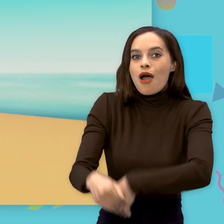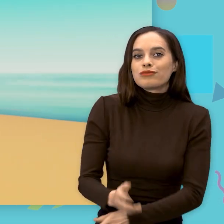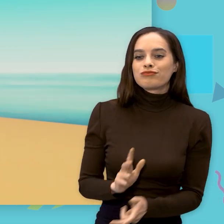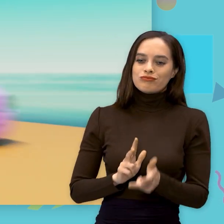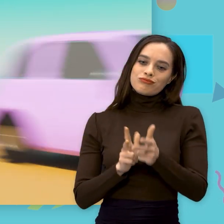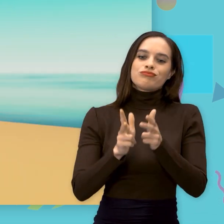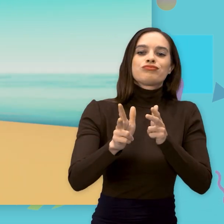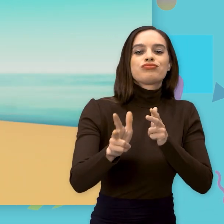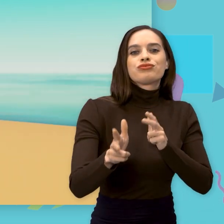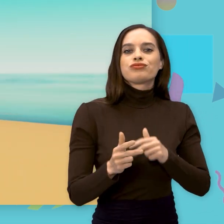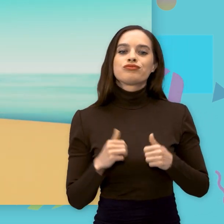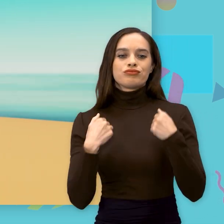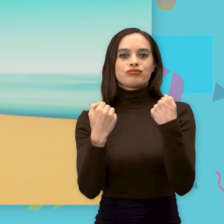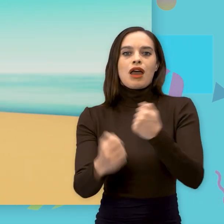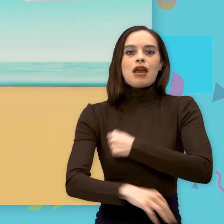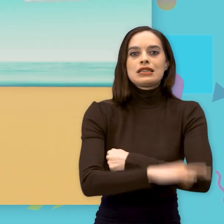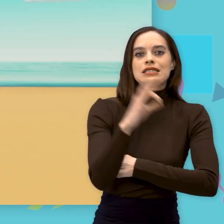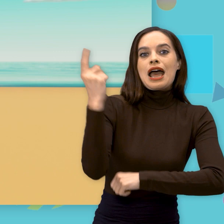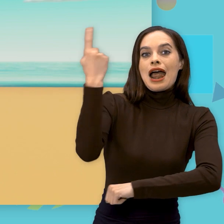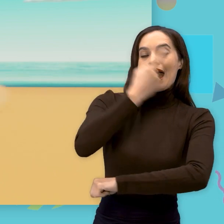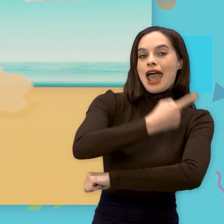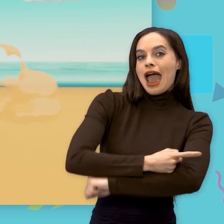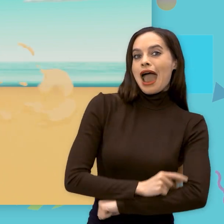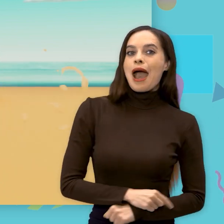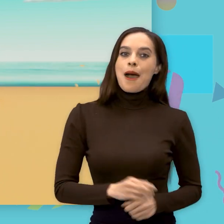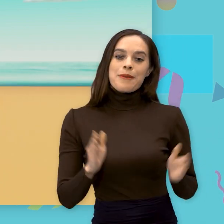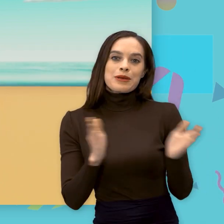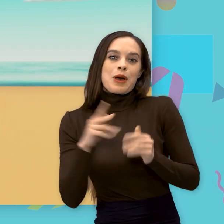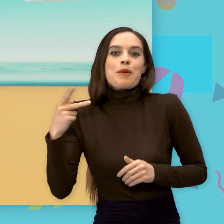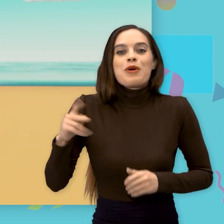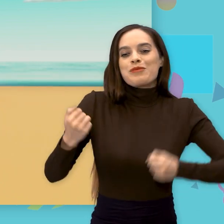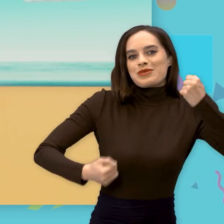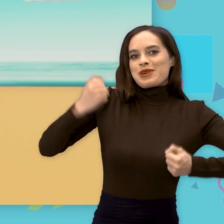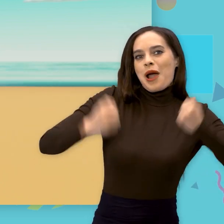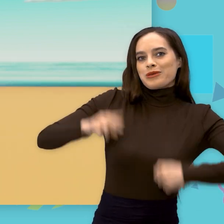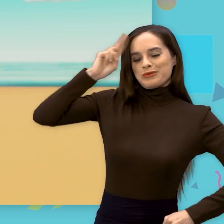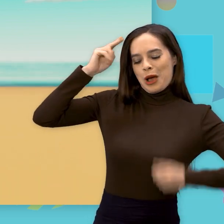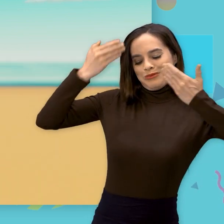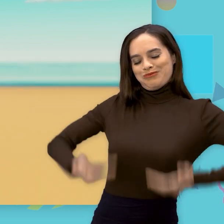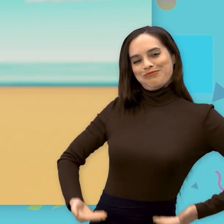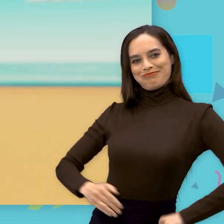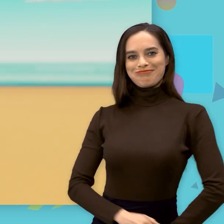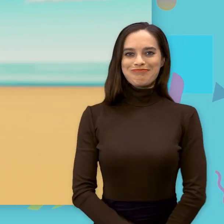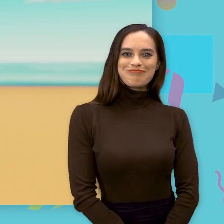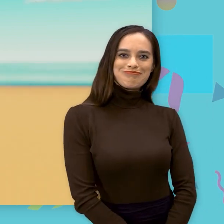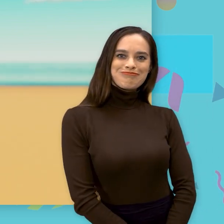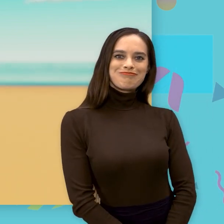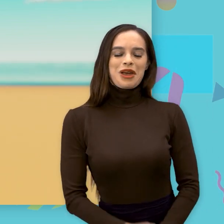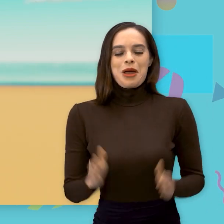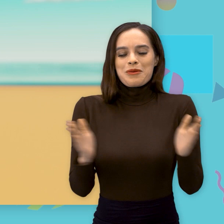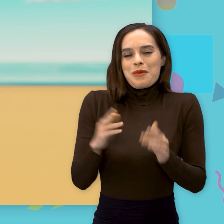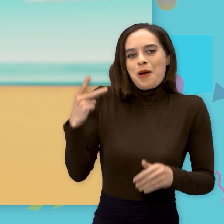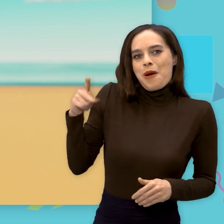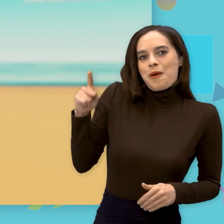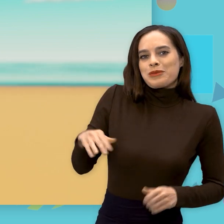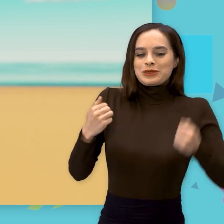I love driving by on sunny days I'm a little purple car, Scout's my name